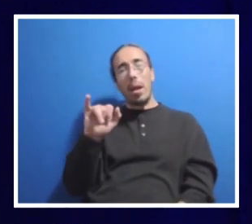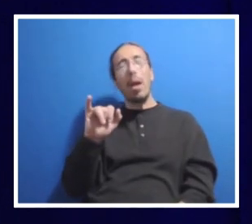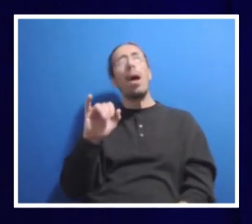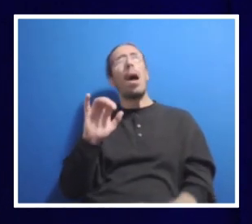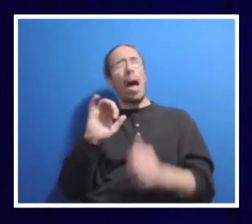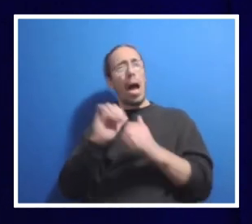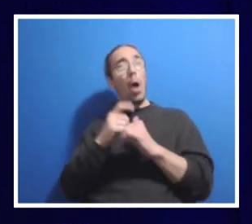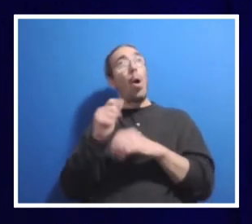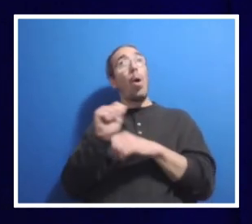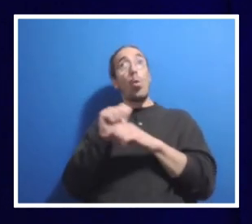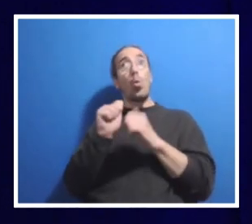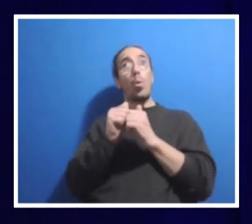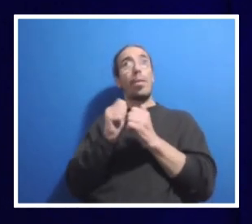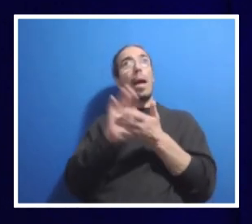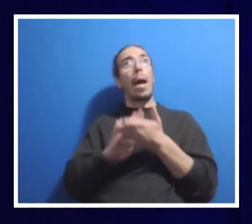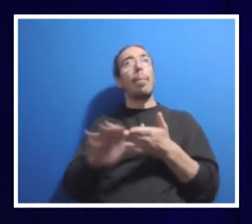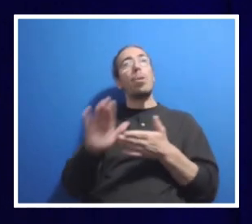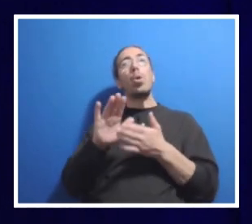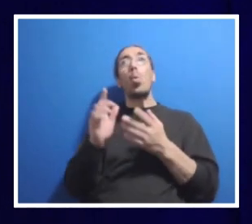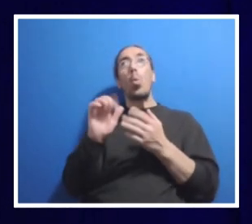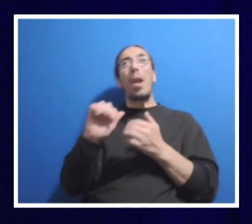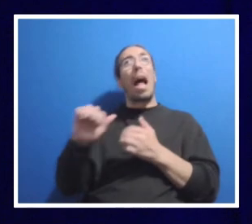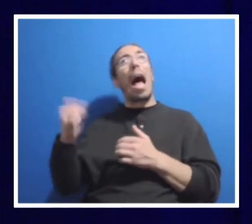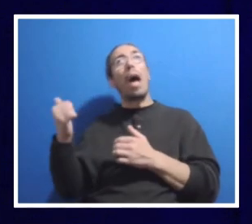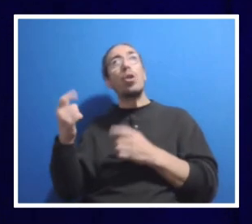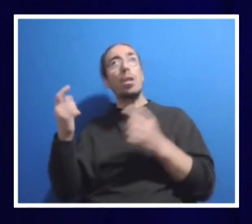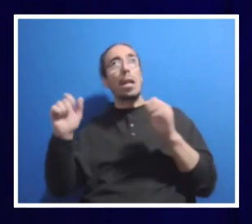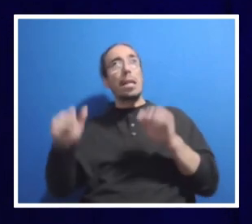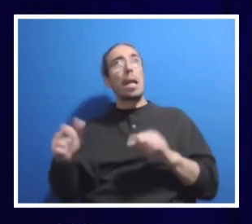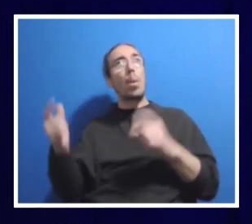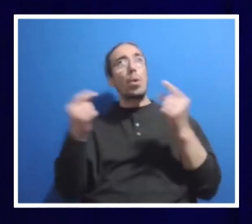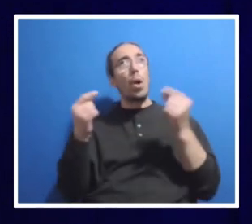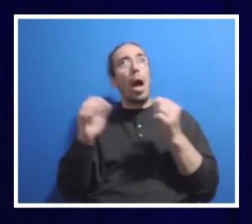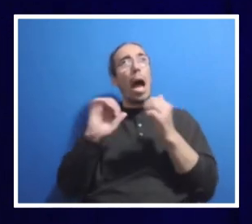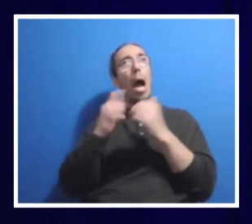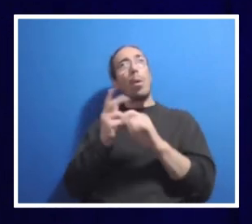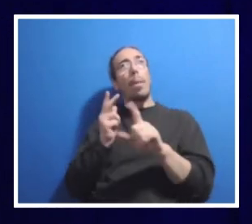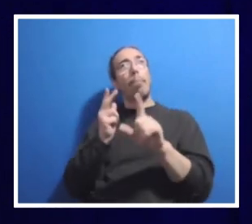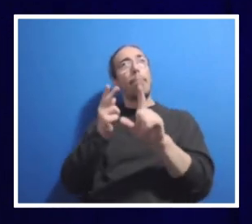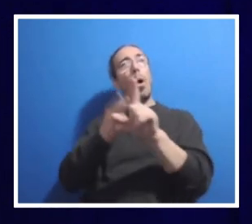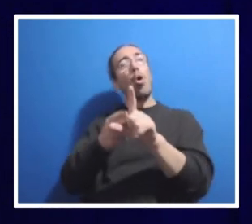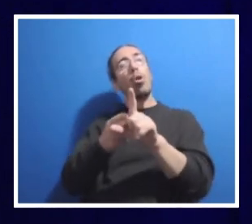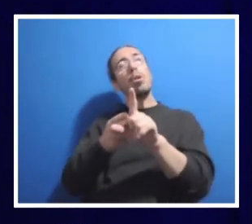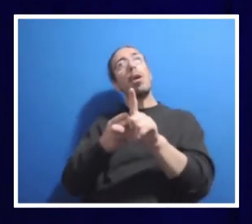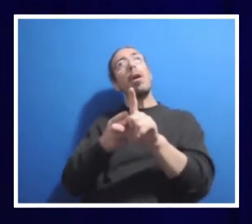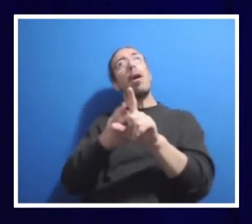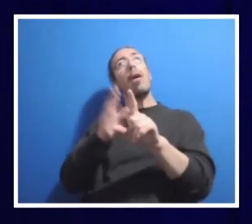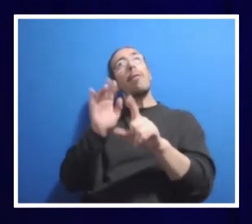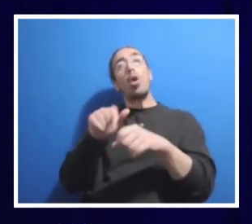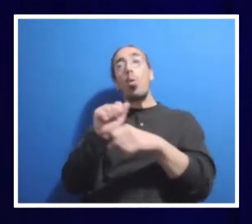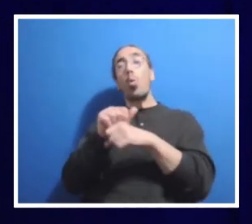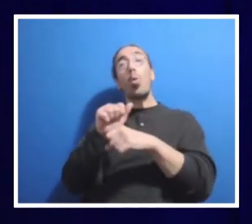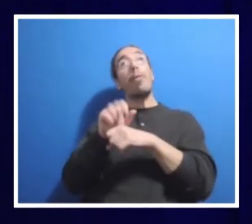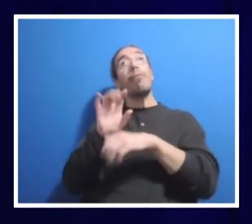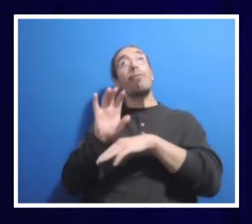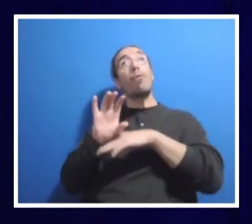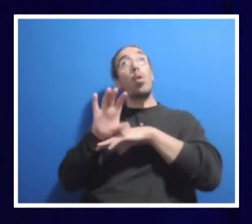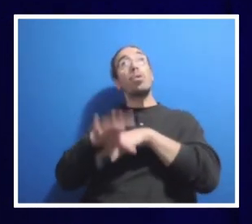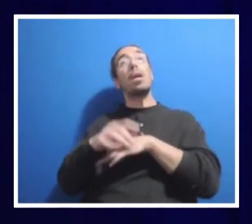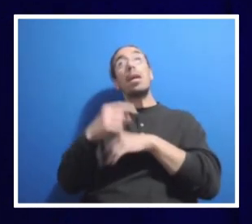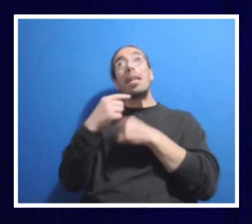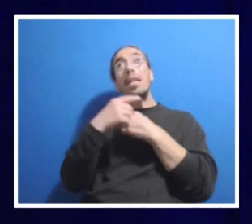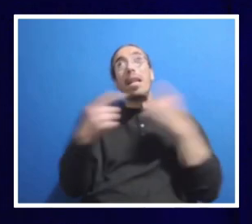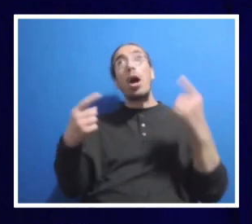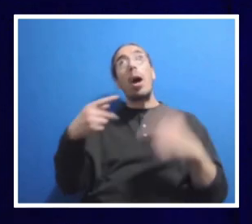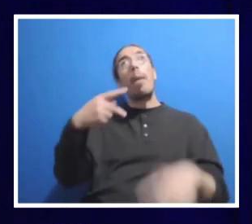what else can we do there? How are we going to be part and parcel of the workforce talent pipeline discussion?